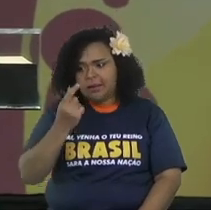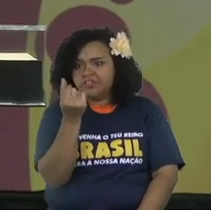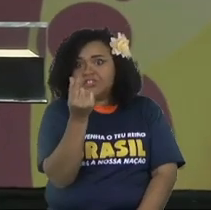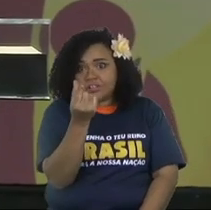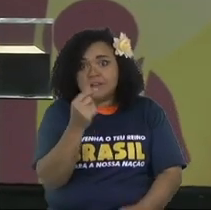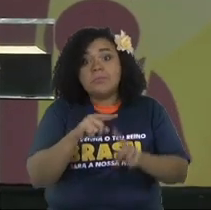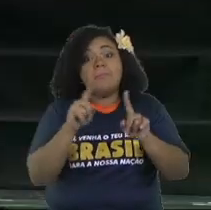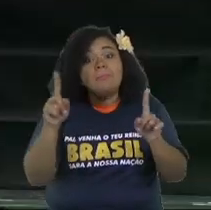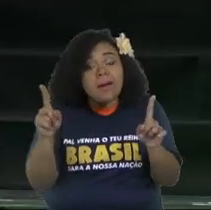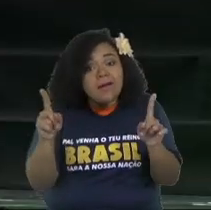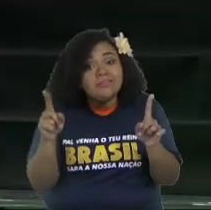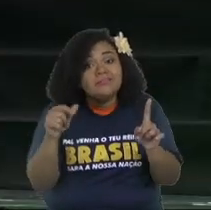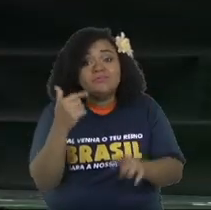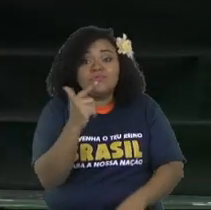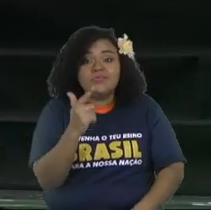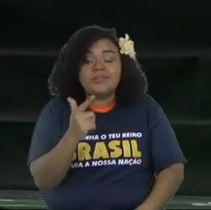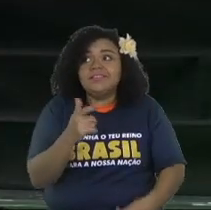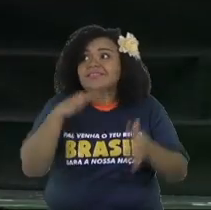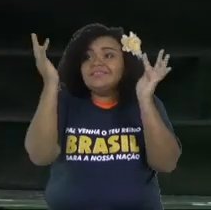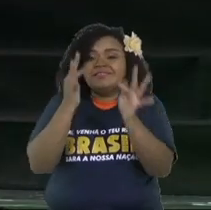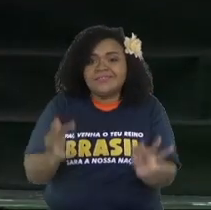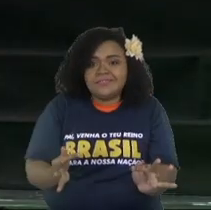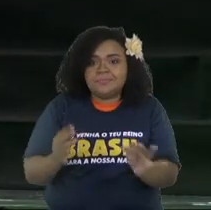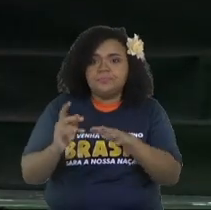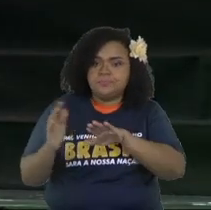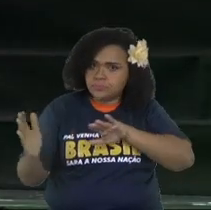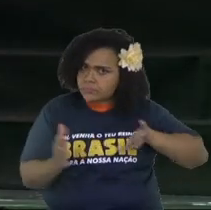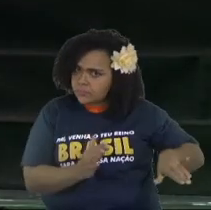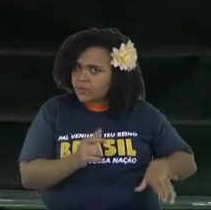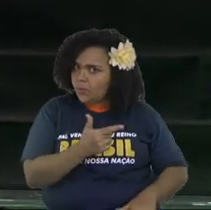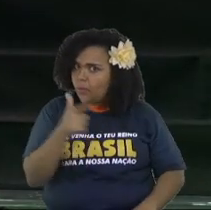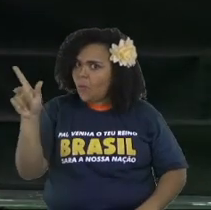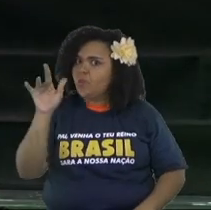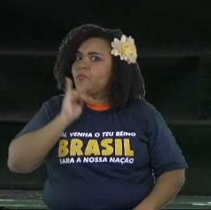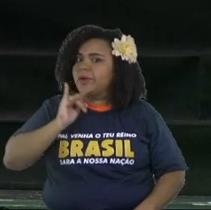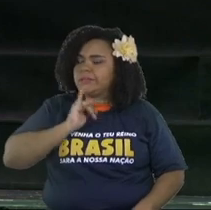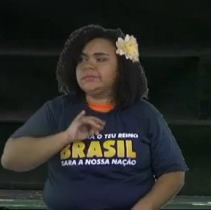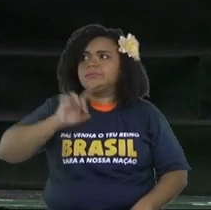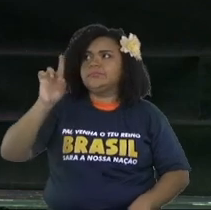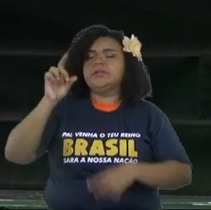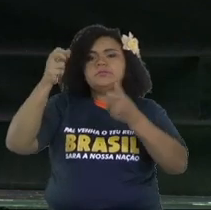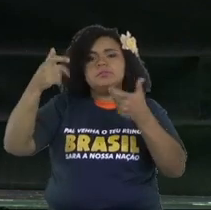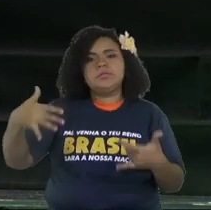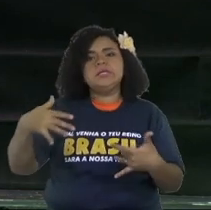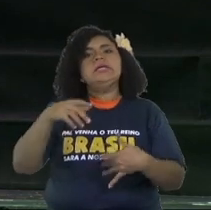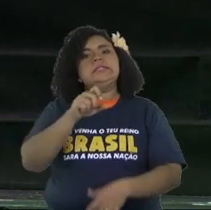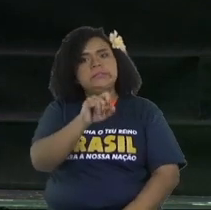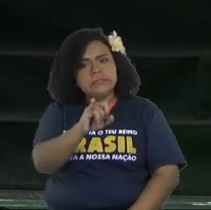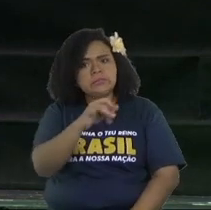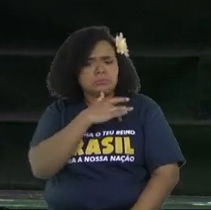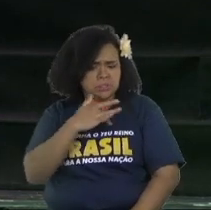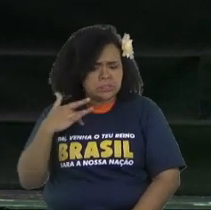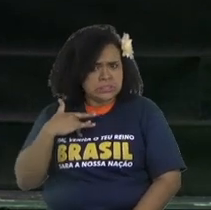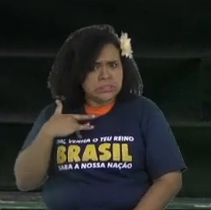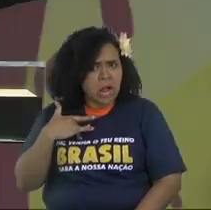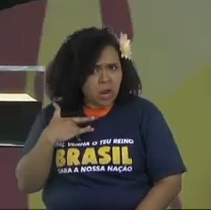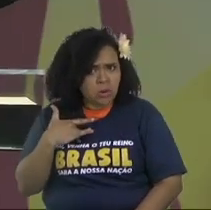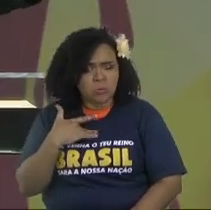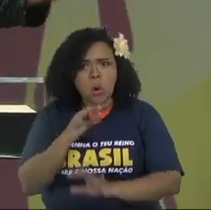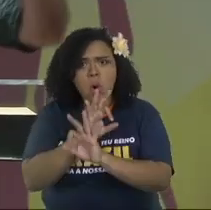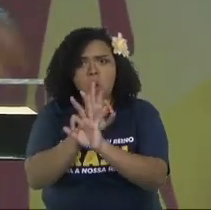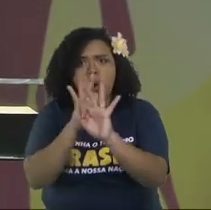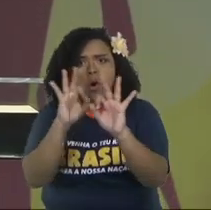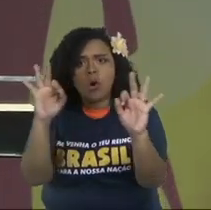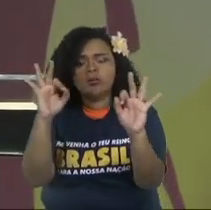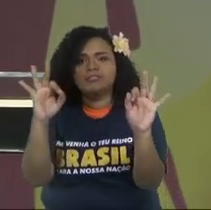So, the God's definition of prosperity and richness is being healthy. The